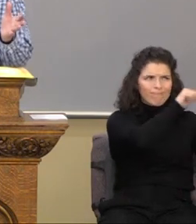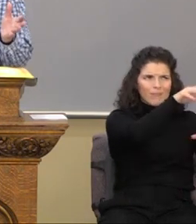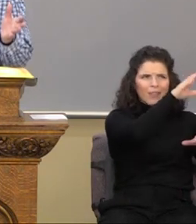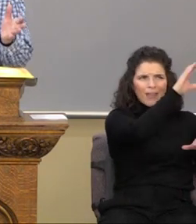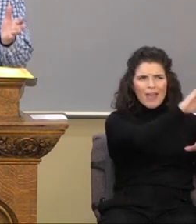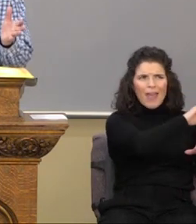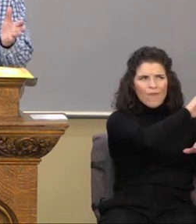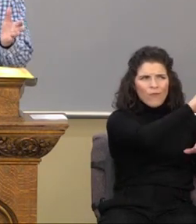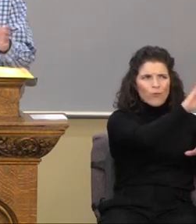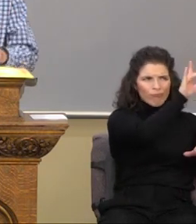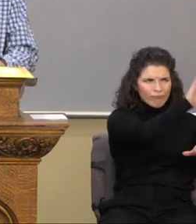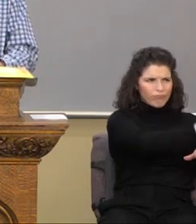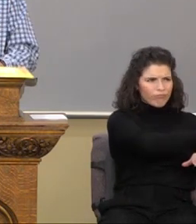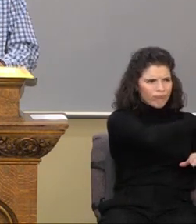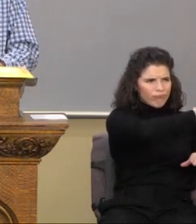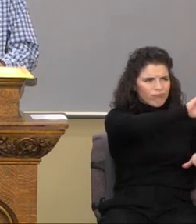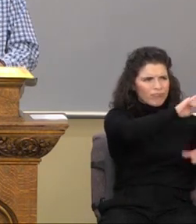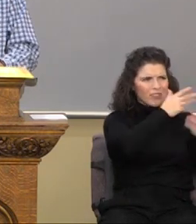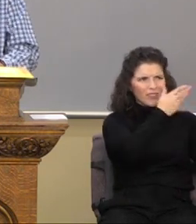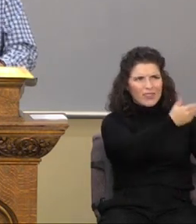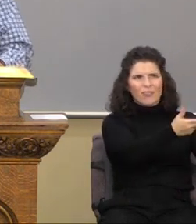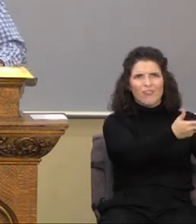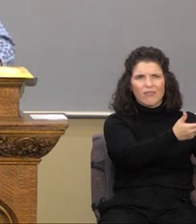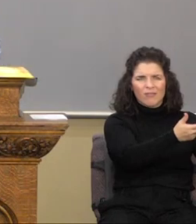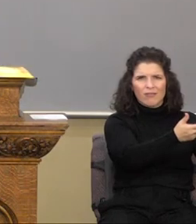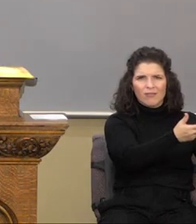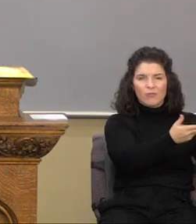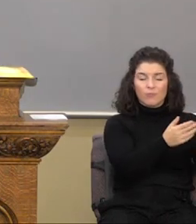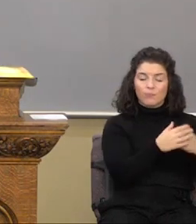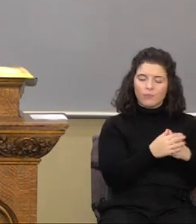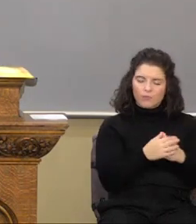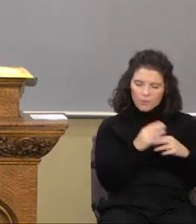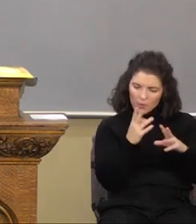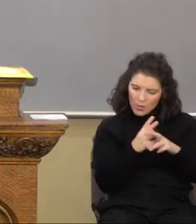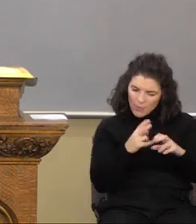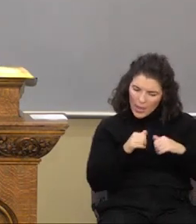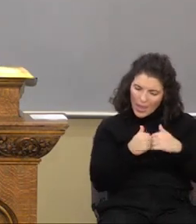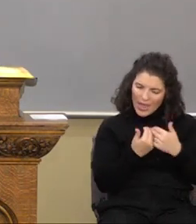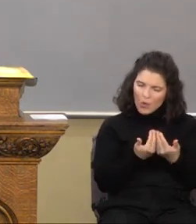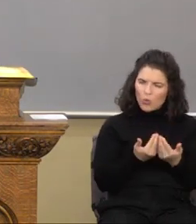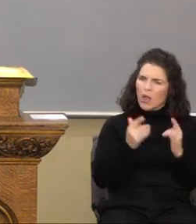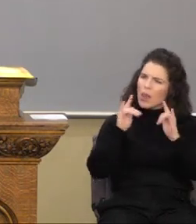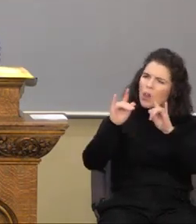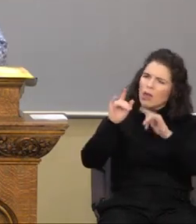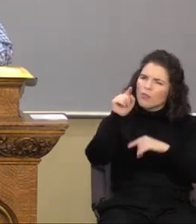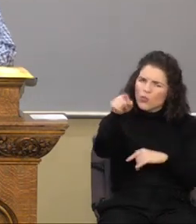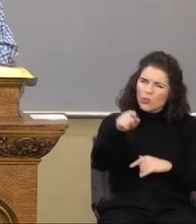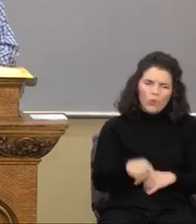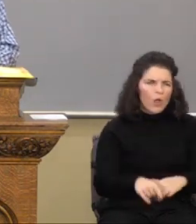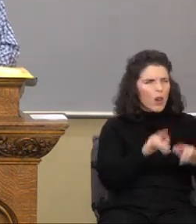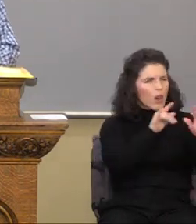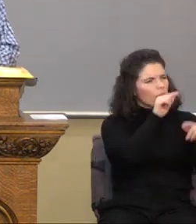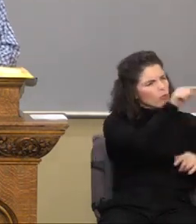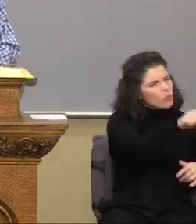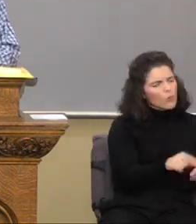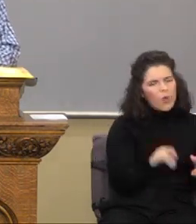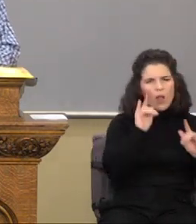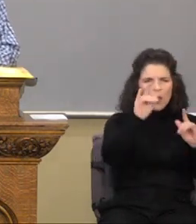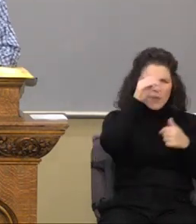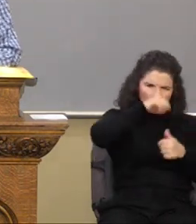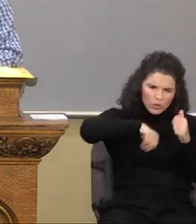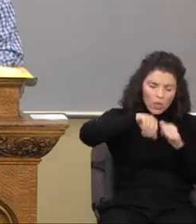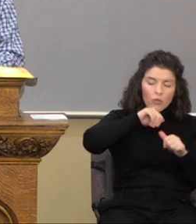definition of love, OK? So when we're examining, how do I love you? How do we love one another?